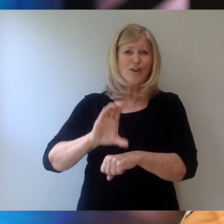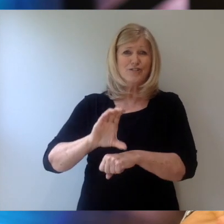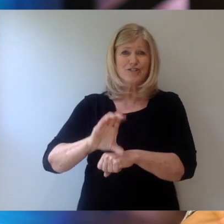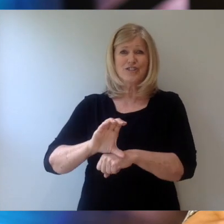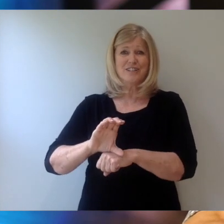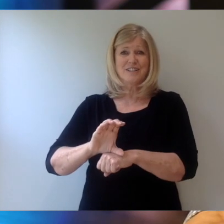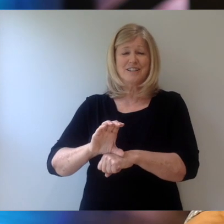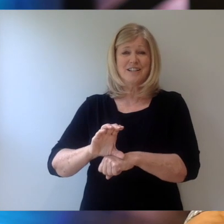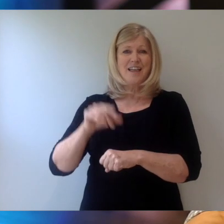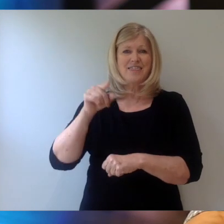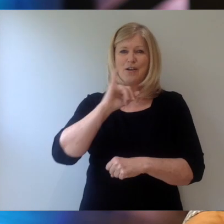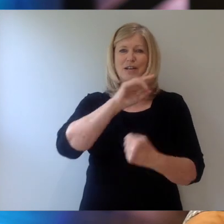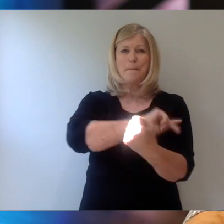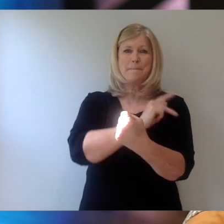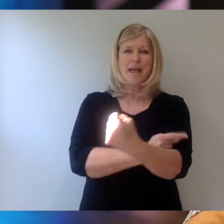There's power there.